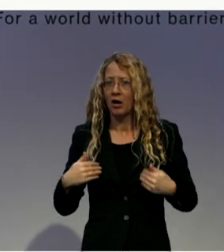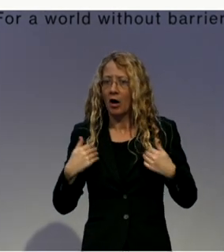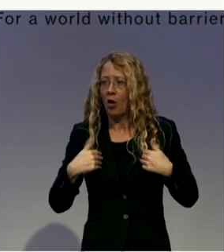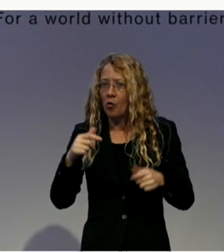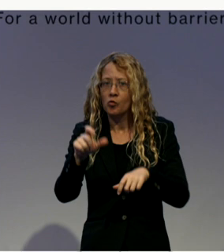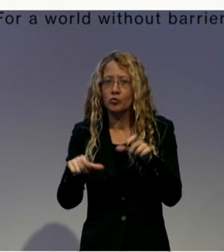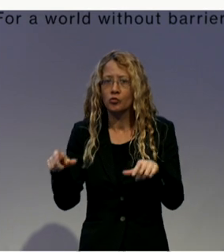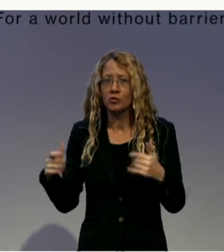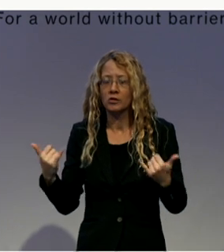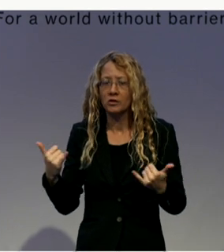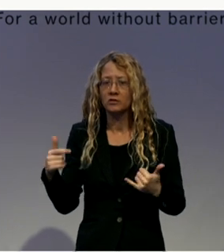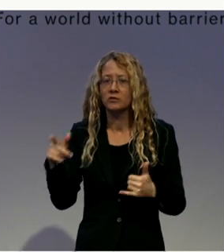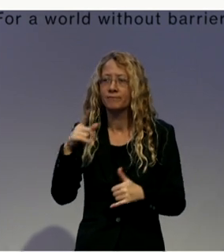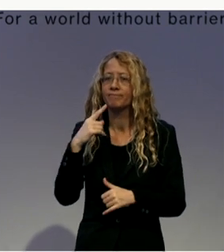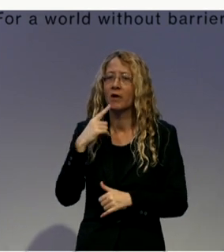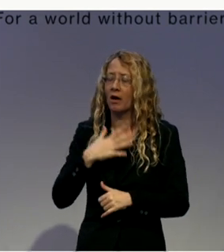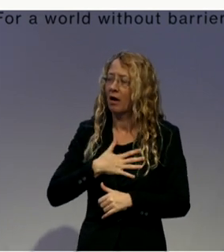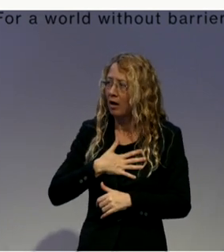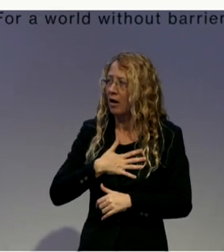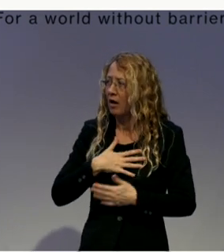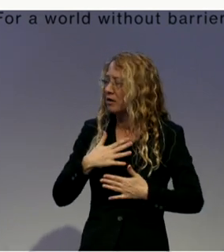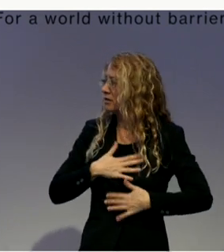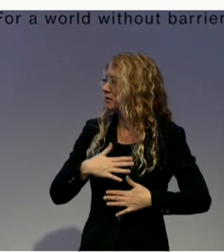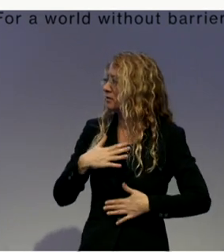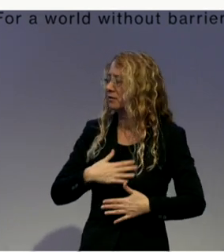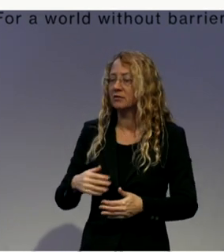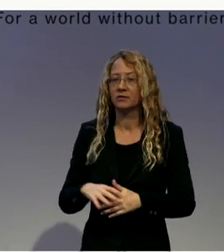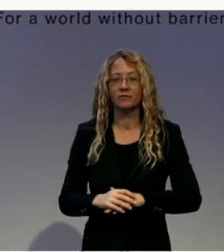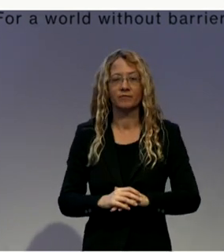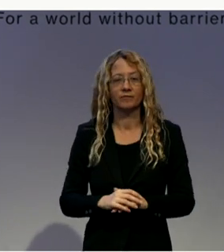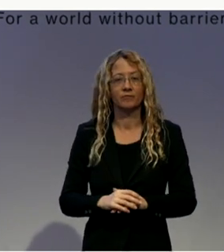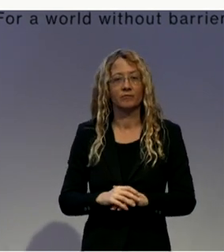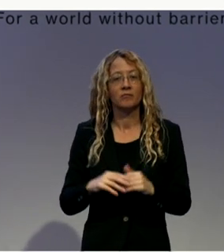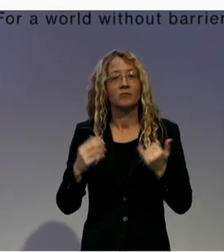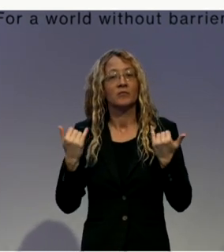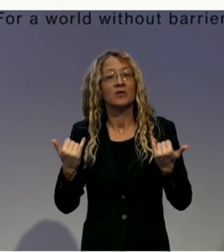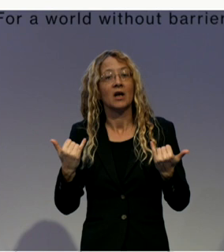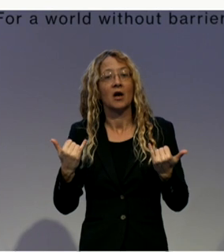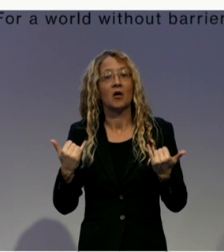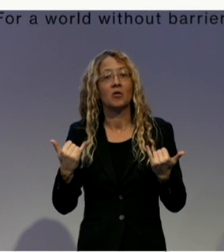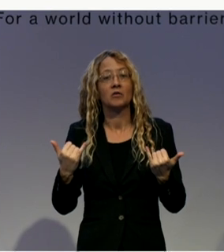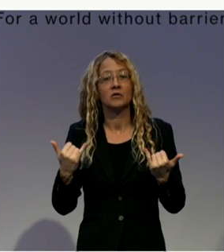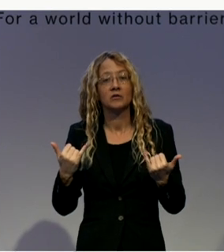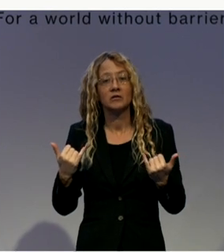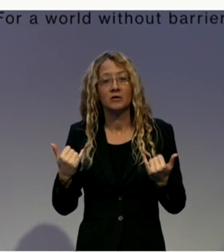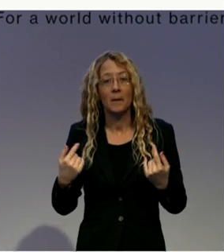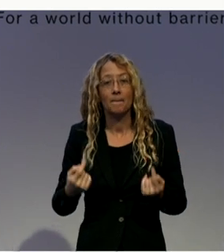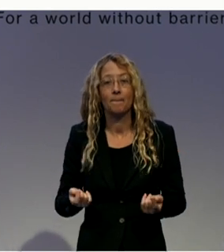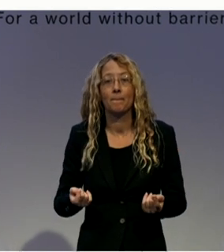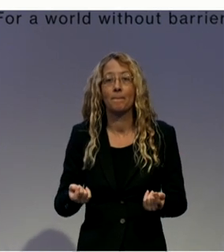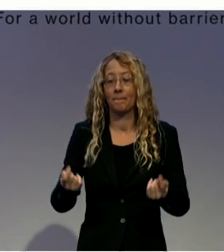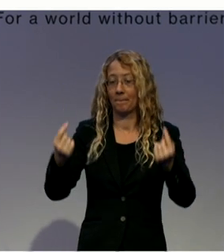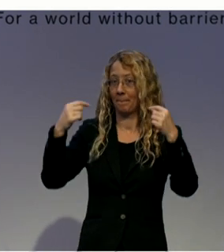move back to Europe, having Pep with us. He is a lawyer